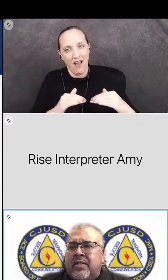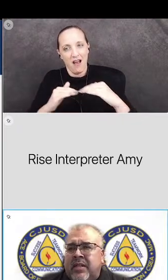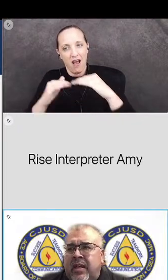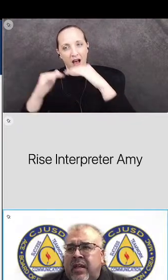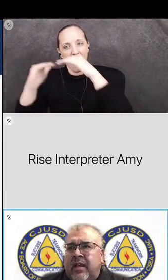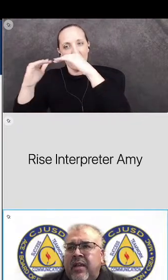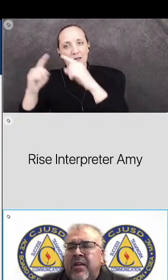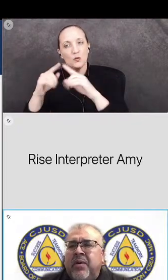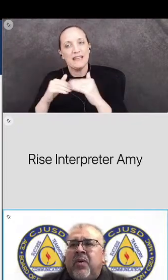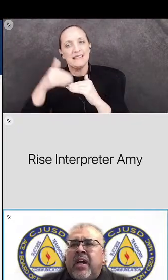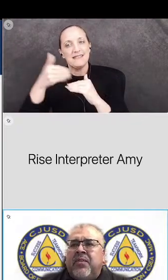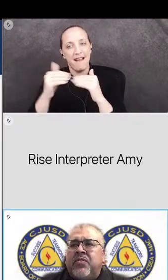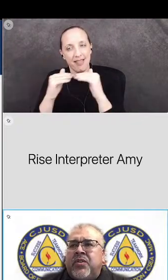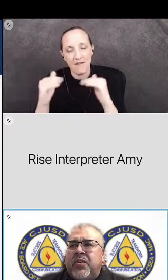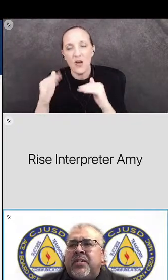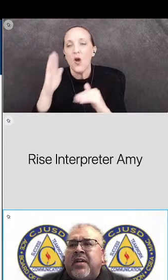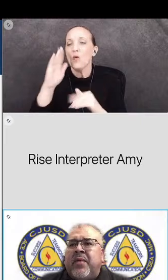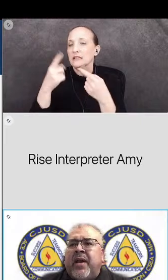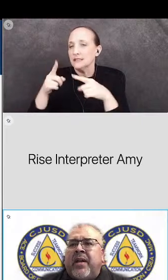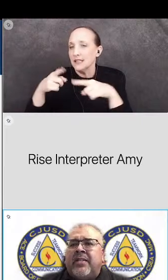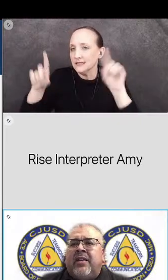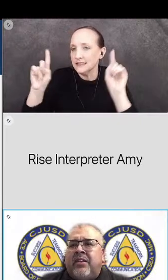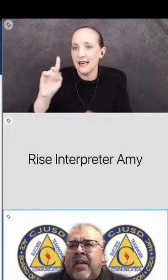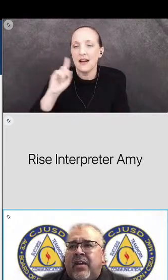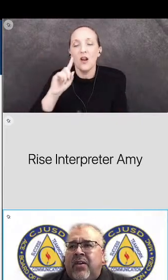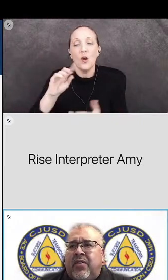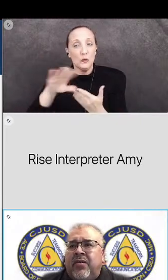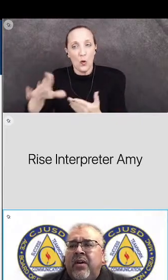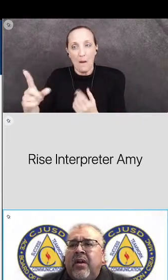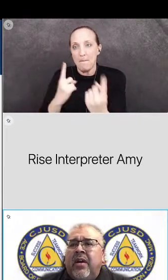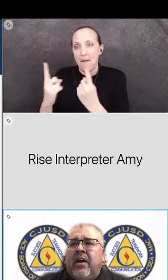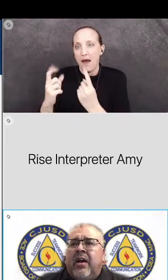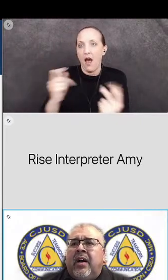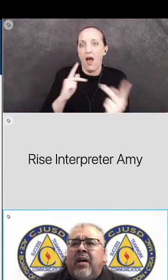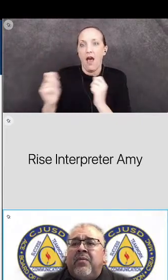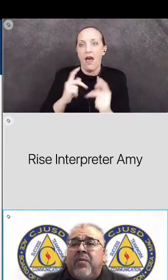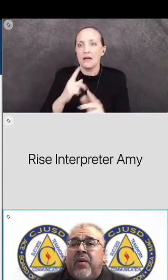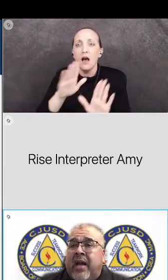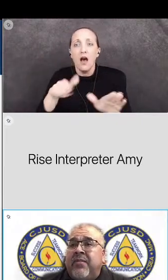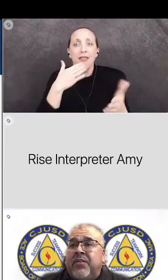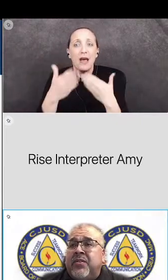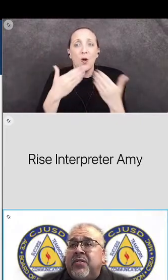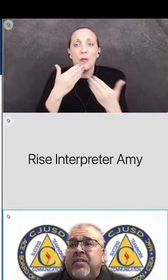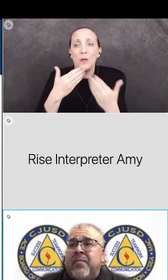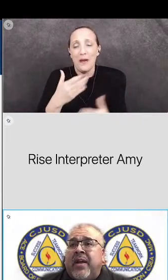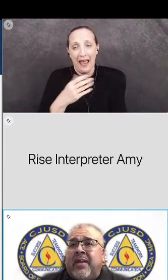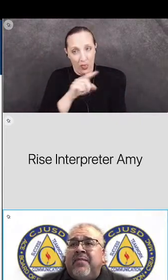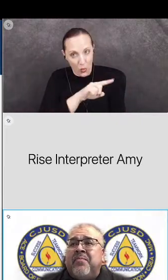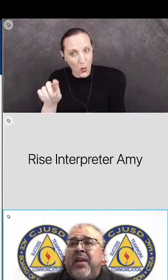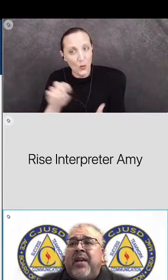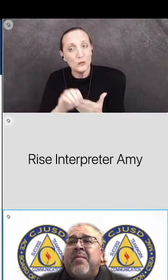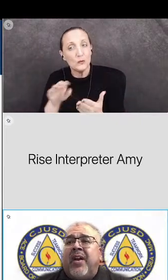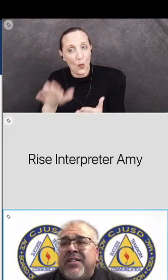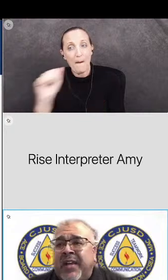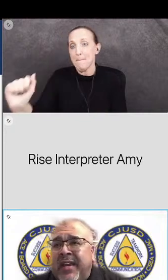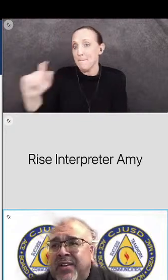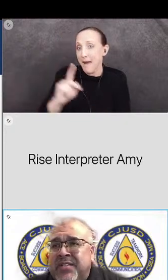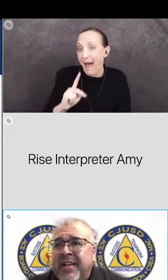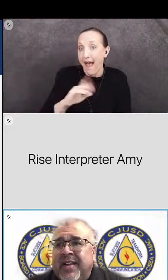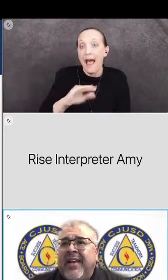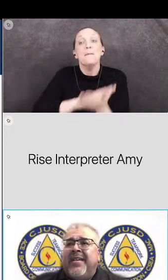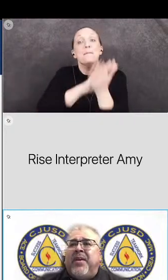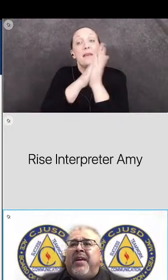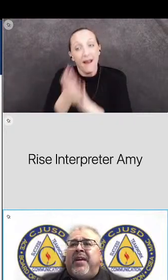we will succeed we will have those students come back and say thank you uh and we will have those students come back and even become our